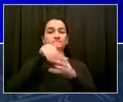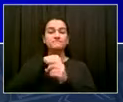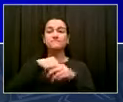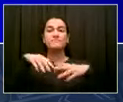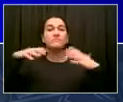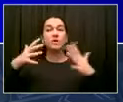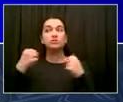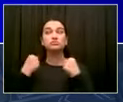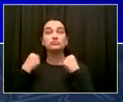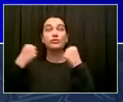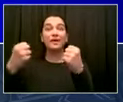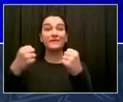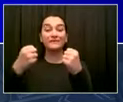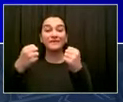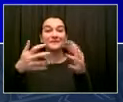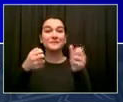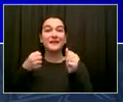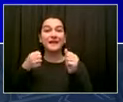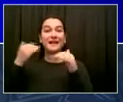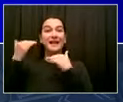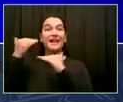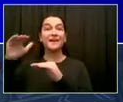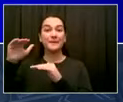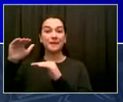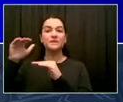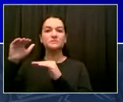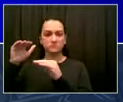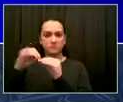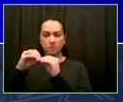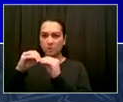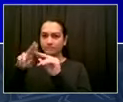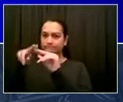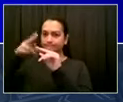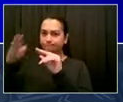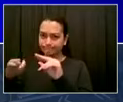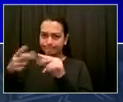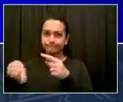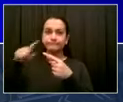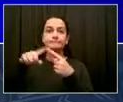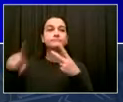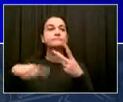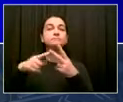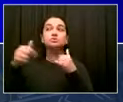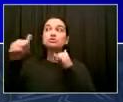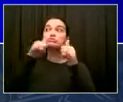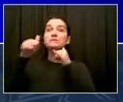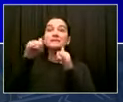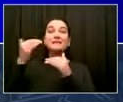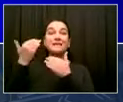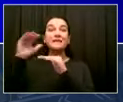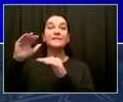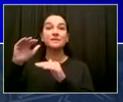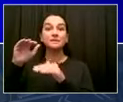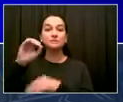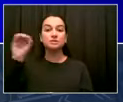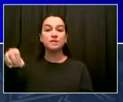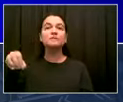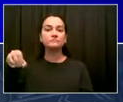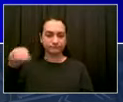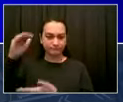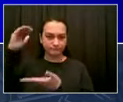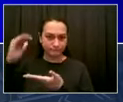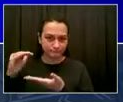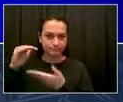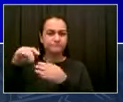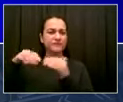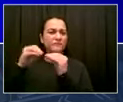driver in my neighborhood in Brooklyn, 12 years old, whole life ahead of him, his life taken away because